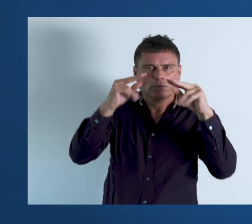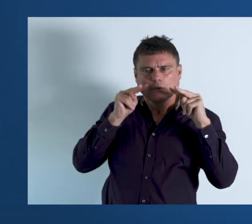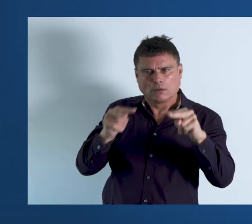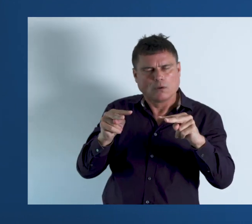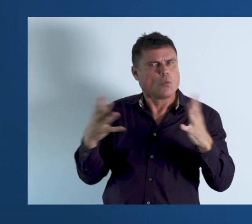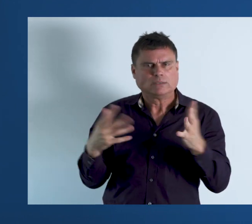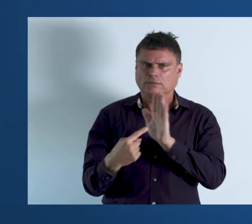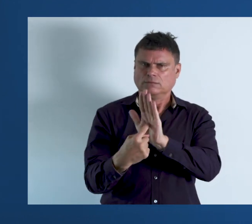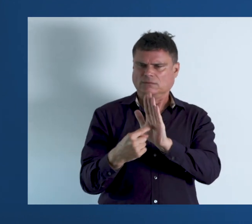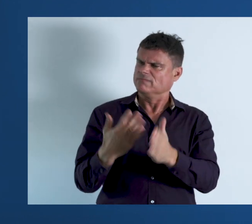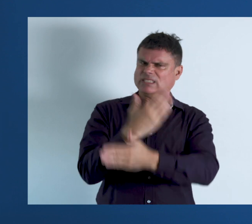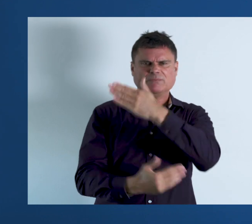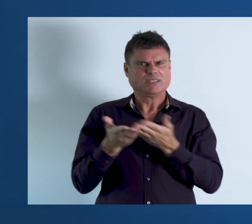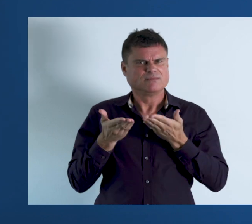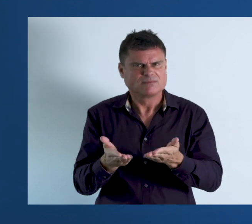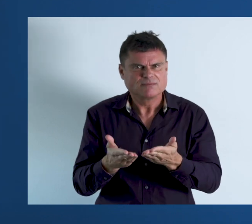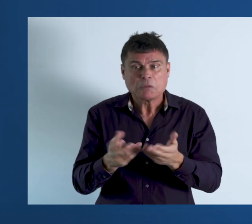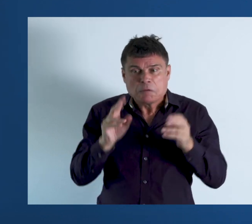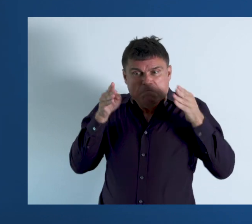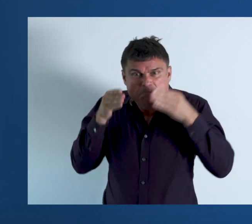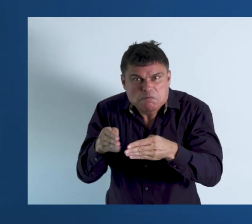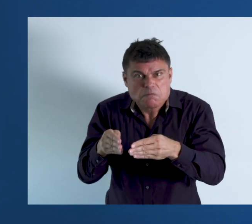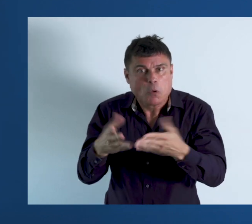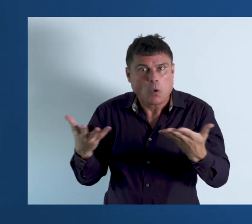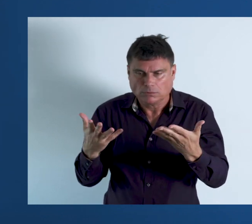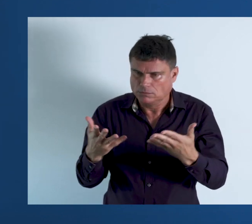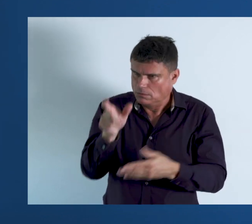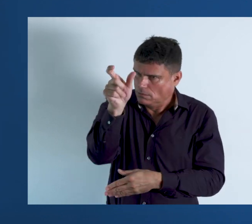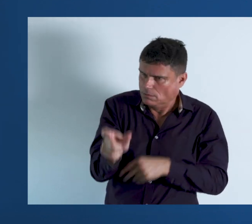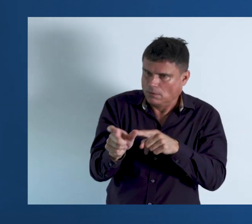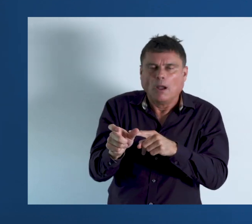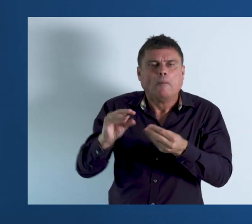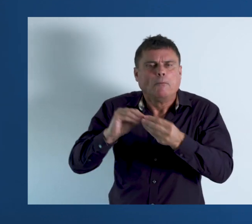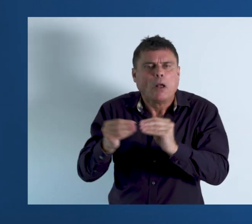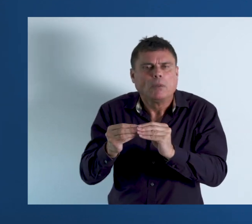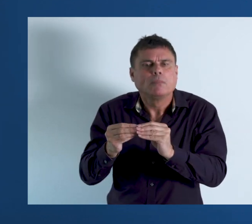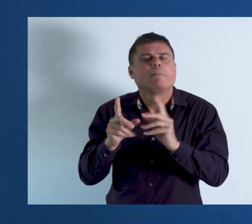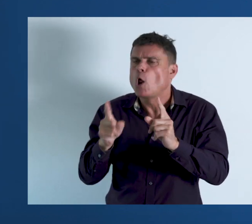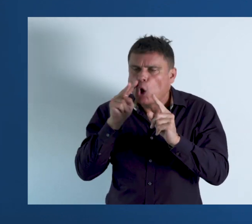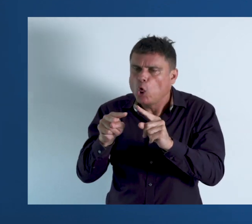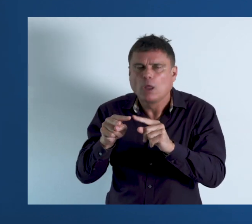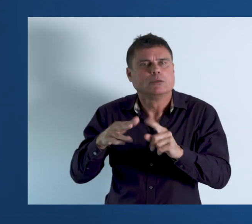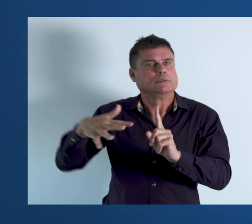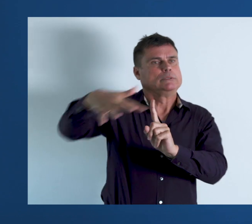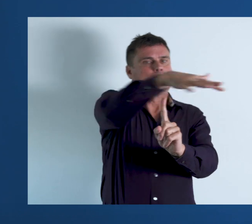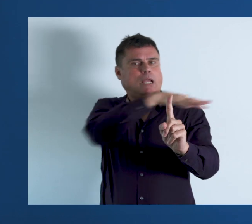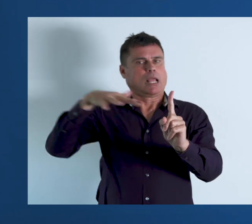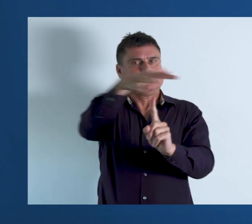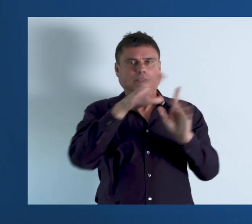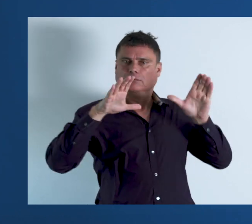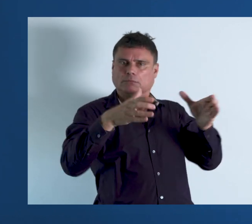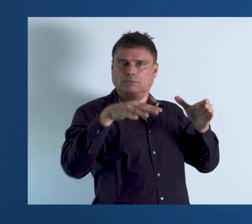of disability that doesn't put the emphasis on individual conditions, but rather on the society.